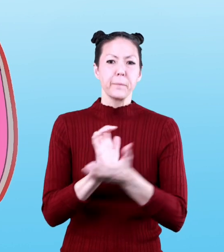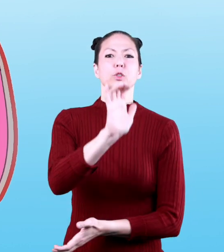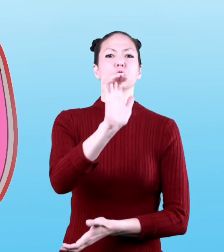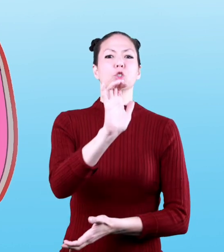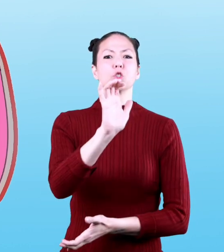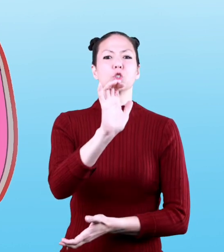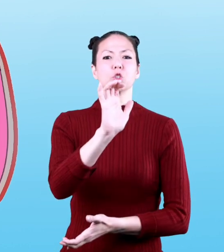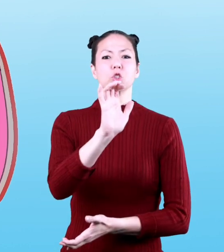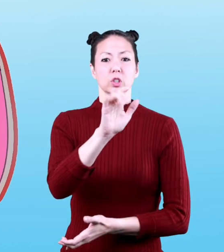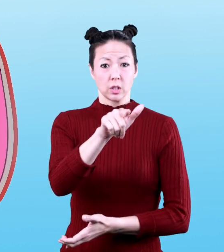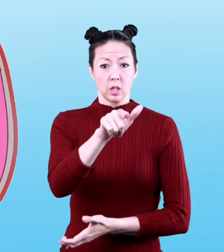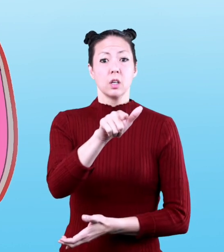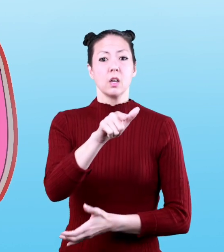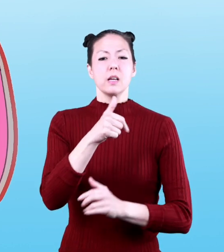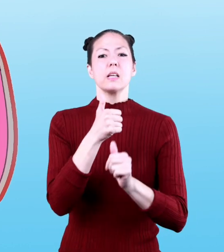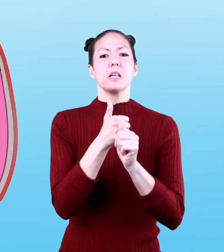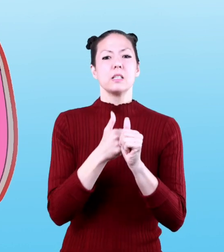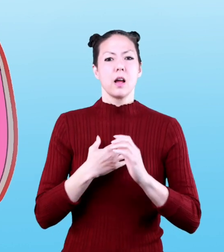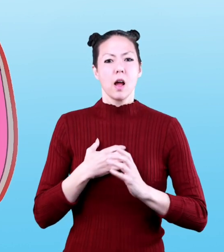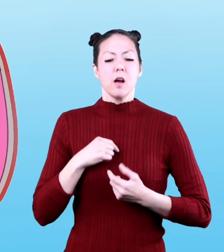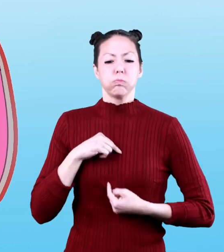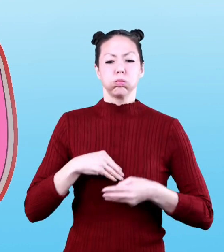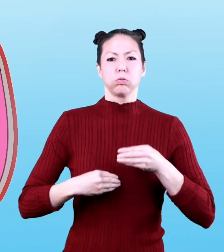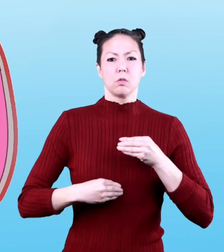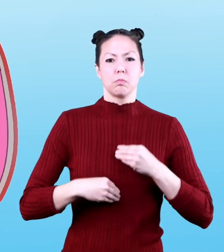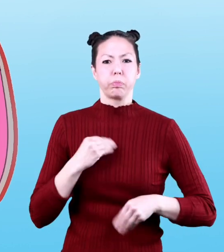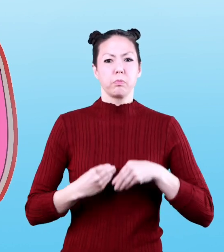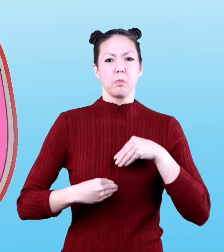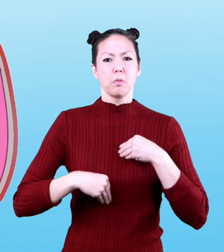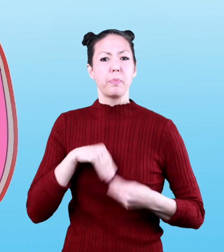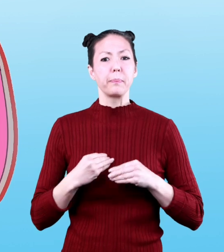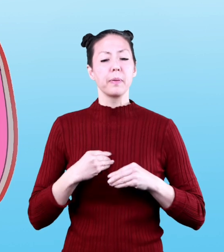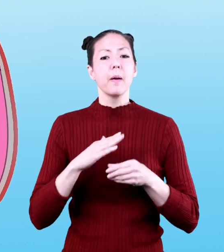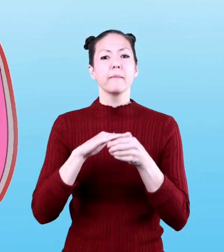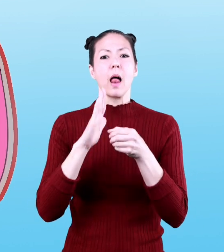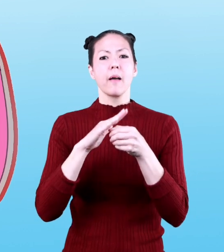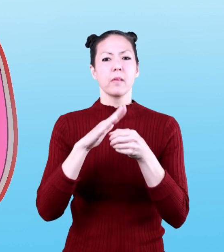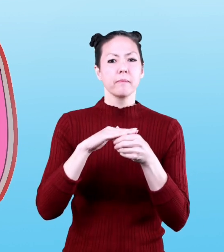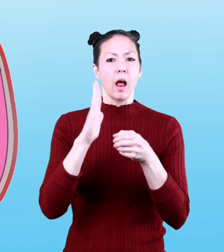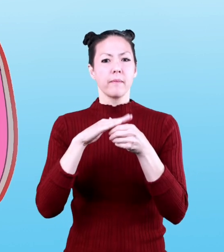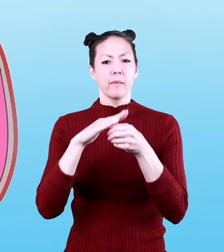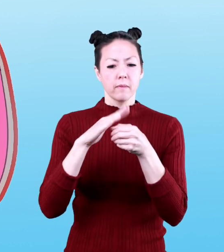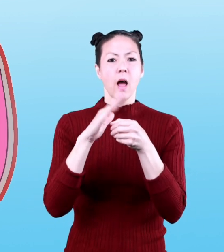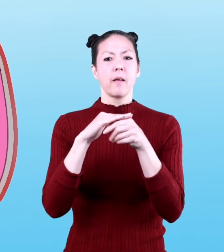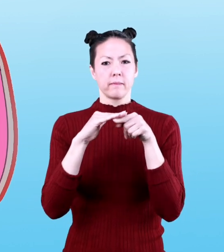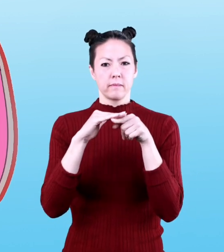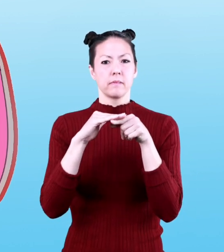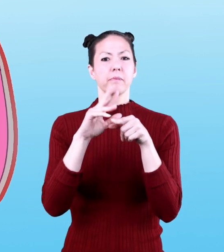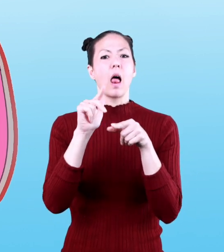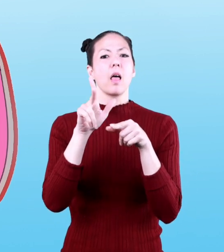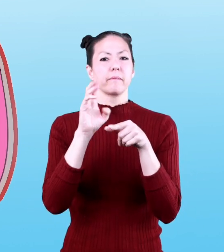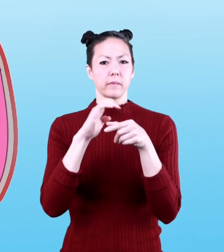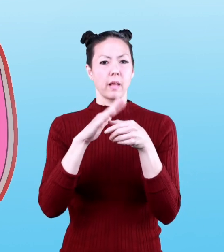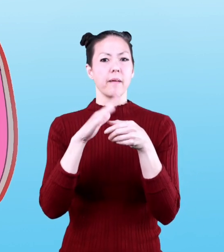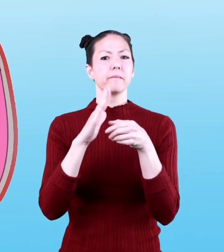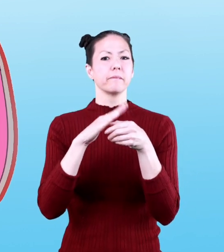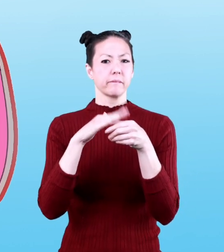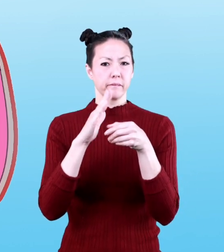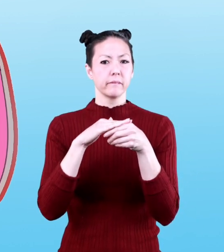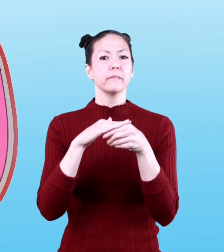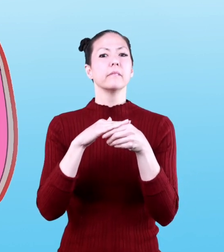pushed from the atriums into the ventricles on each side of the heart as small valves open and shut during every heartbeat